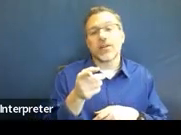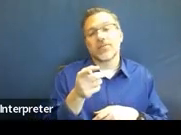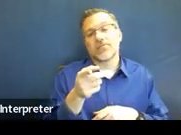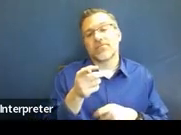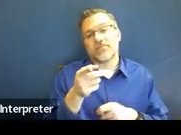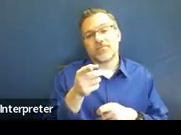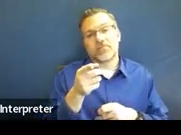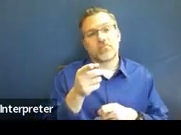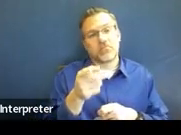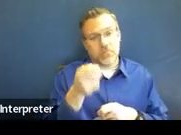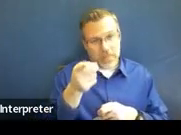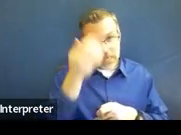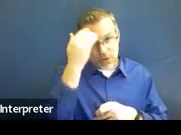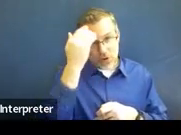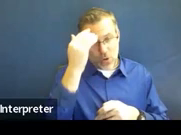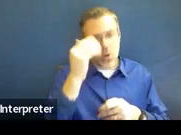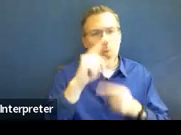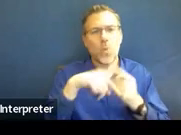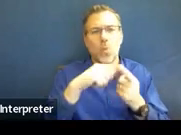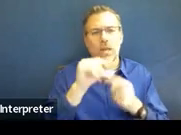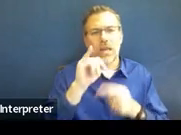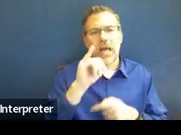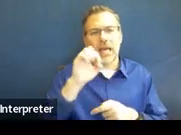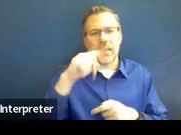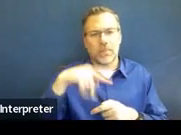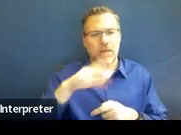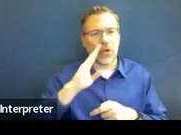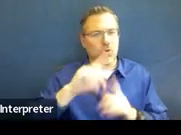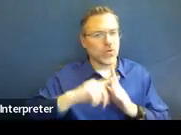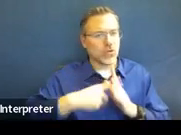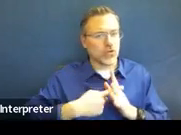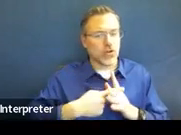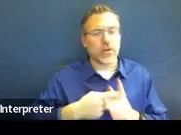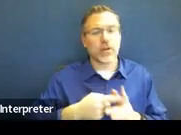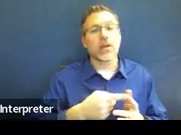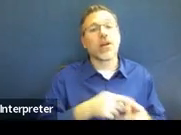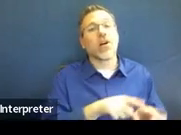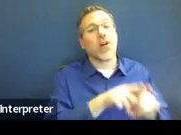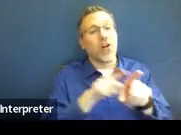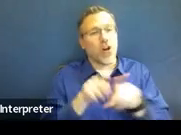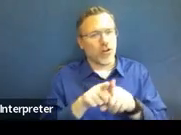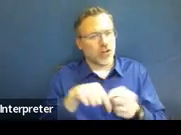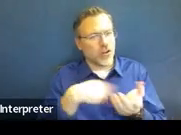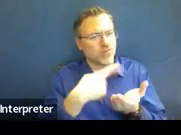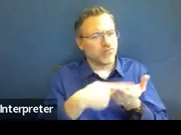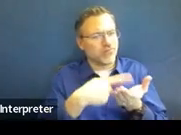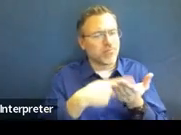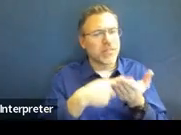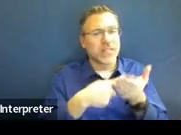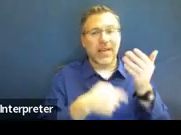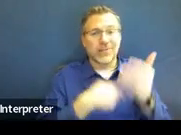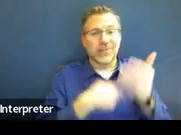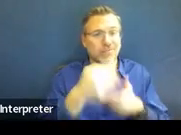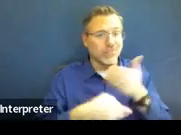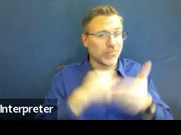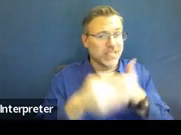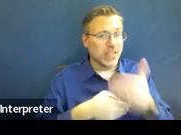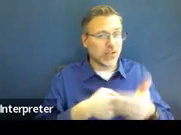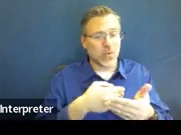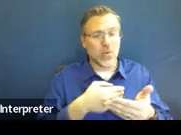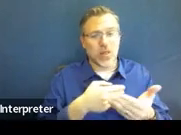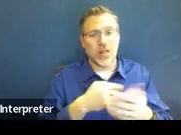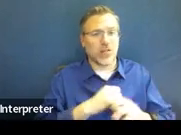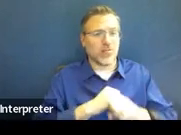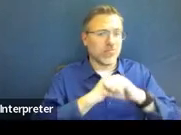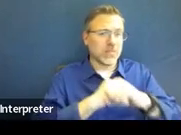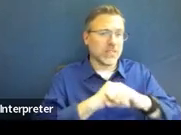would begin, what date that would begin. They also talked about receiving procedural safeguards and